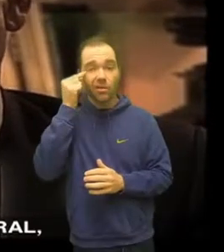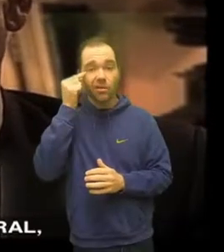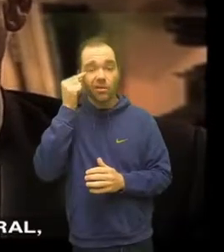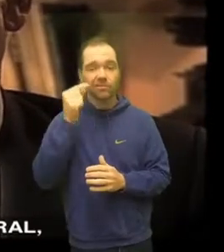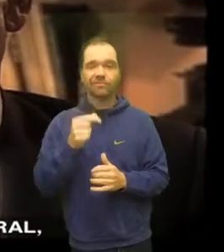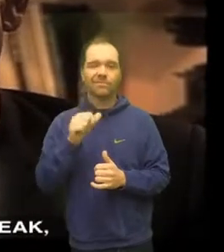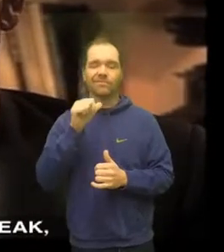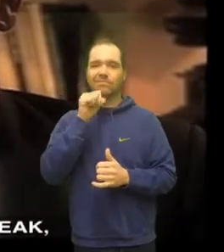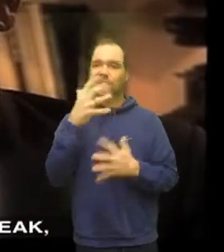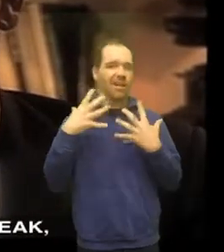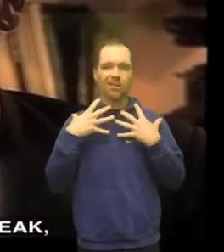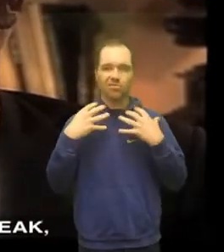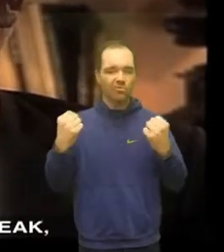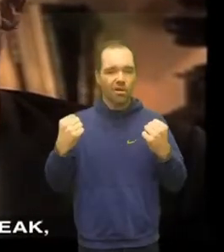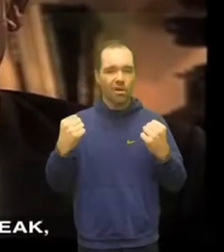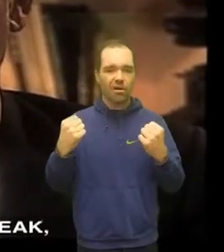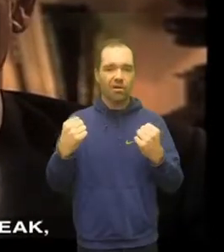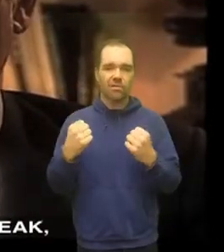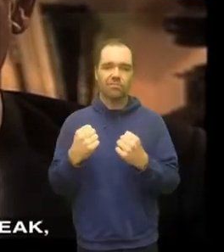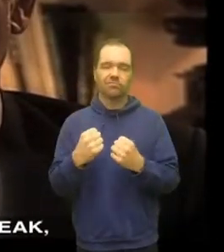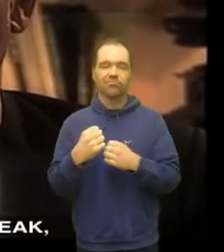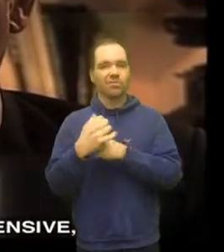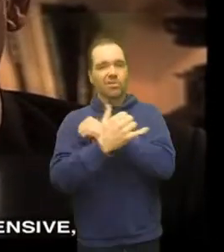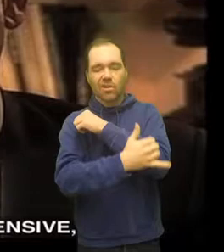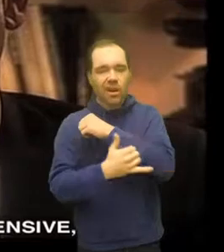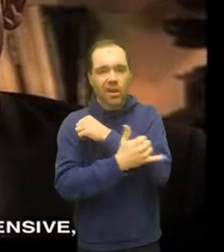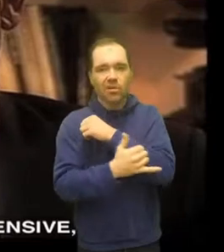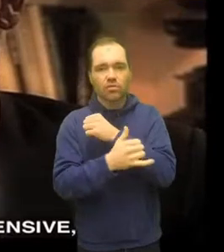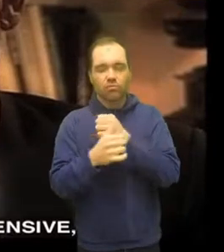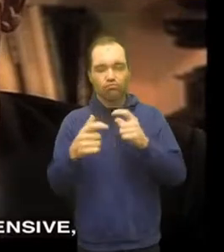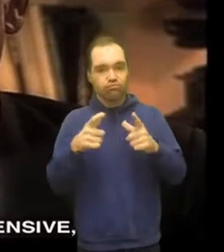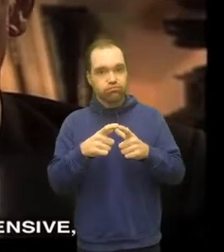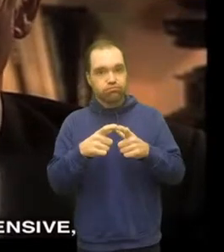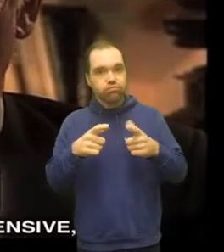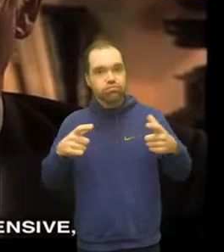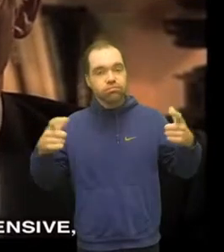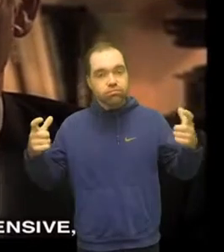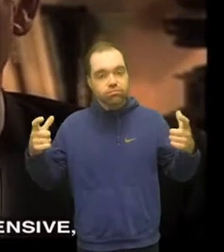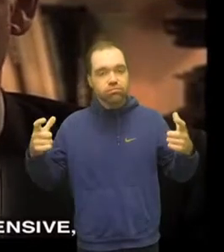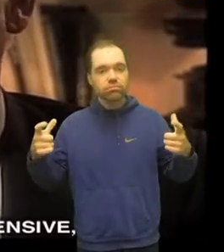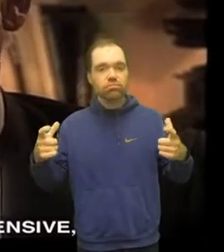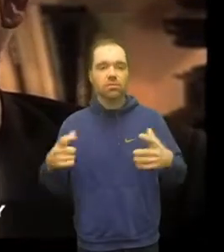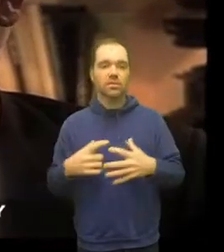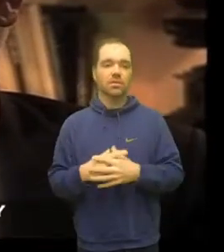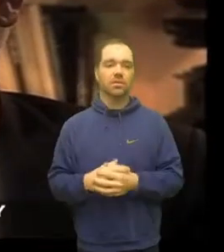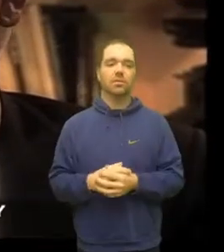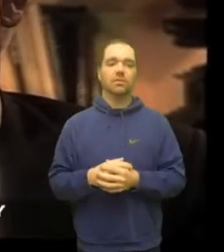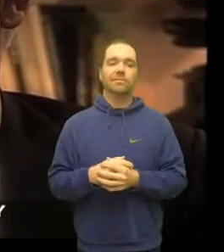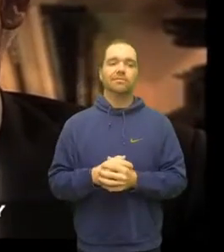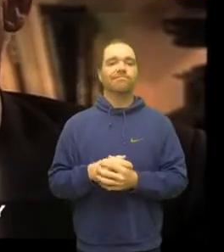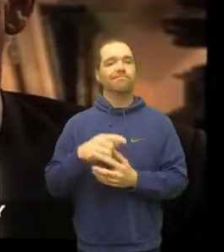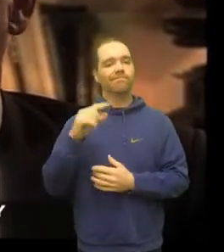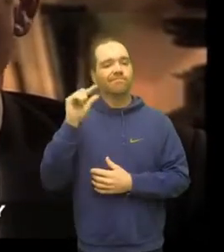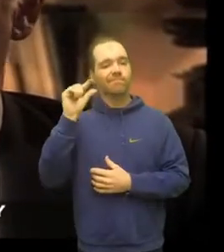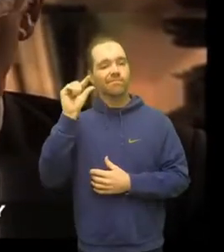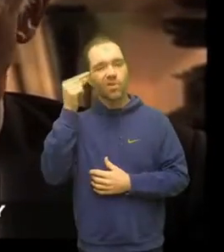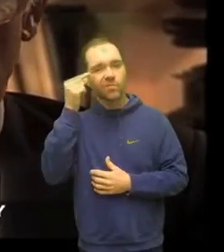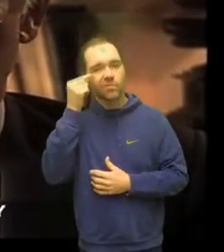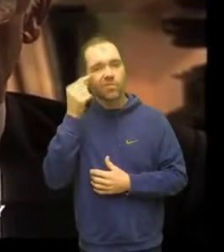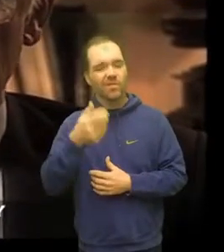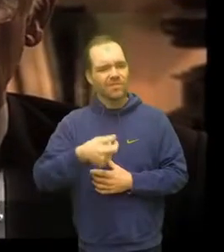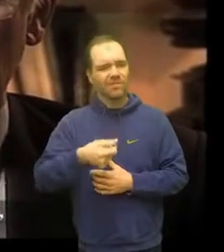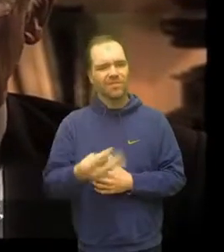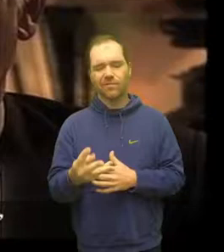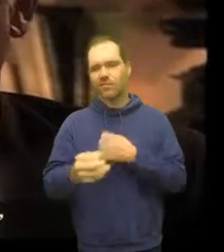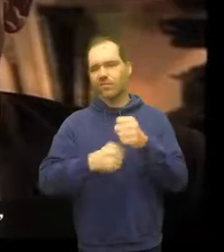liberal the government was very weak the country was very extensive and there was really no